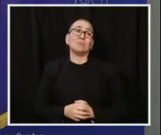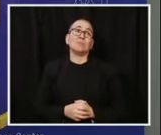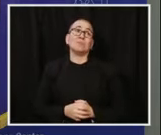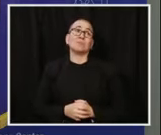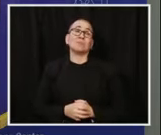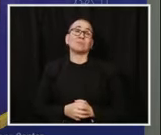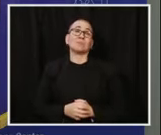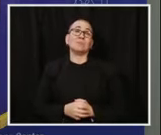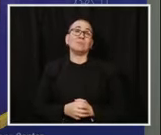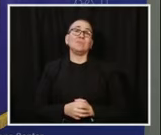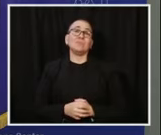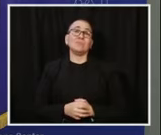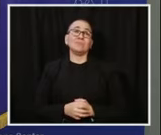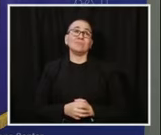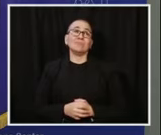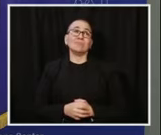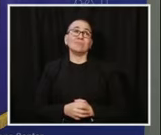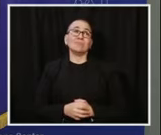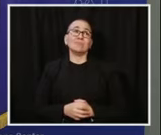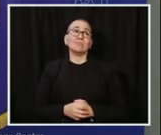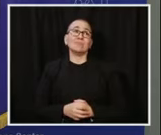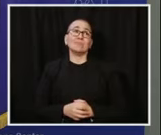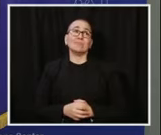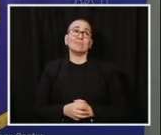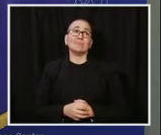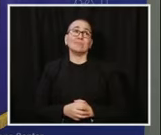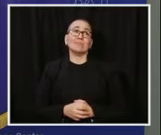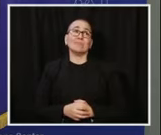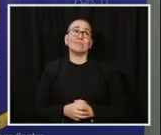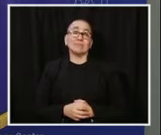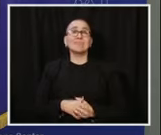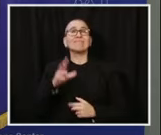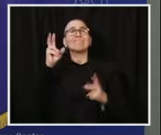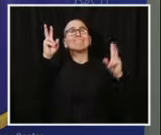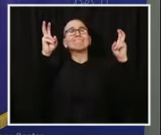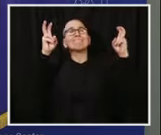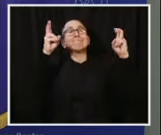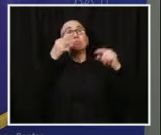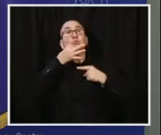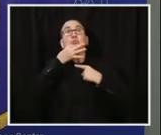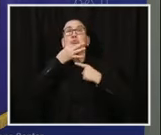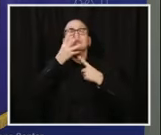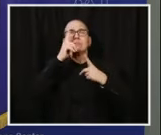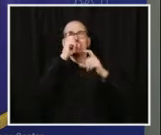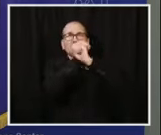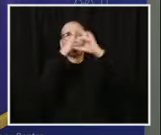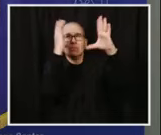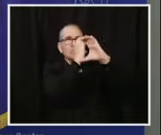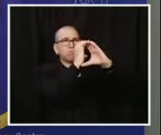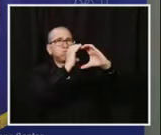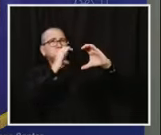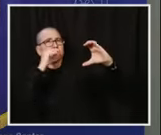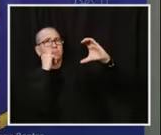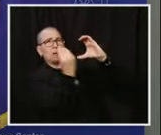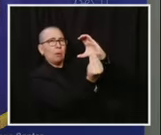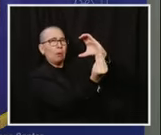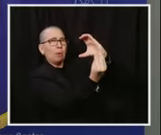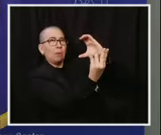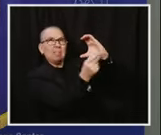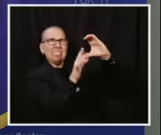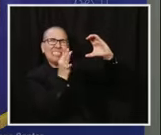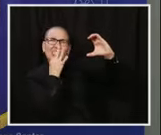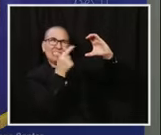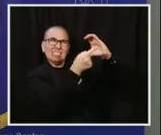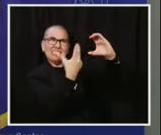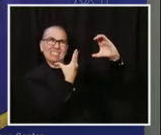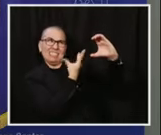We are starting to see the light at the end of the tunnel. Now is not the time to turn our backs on how we can help them